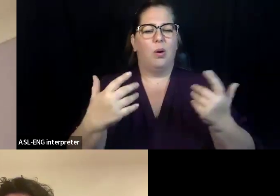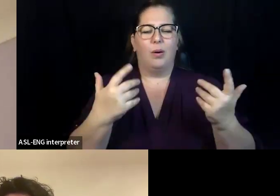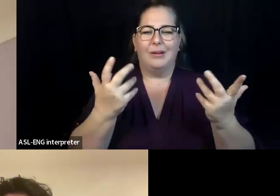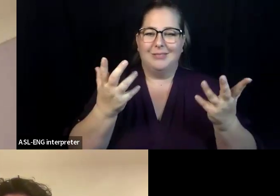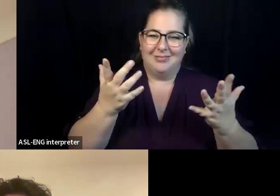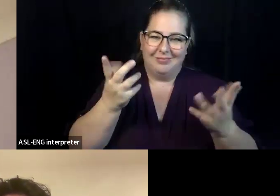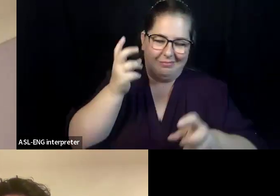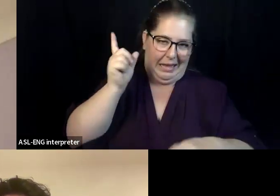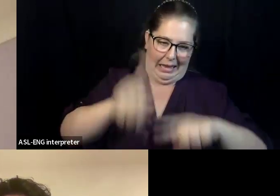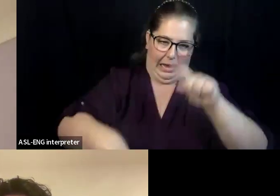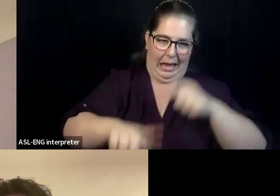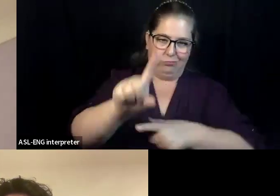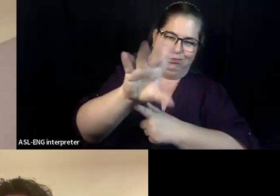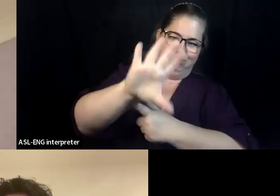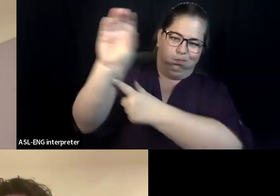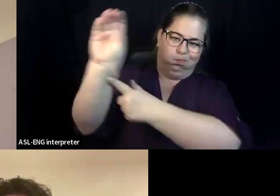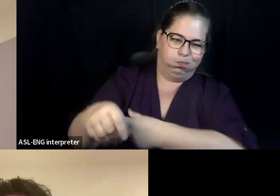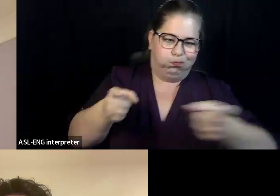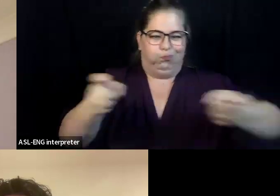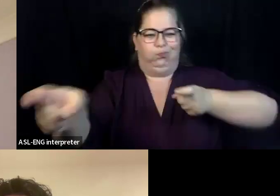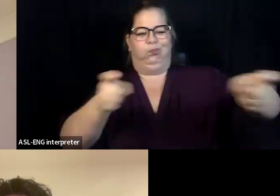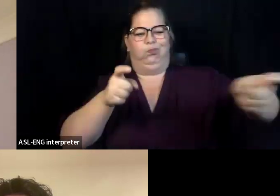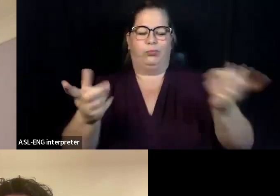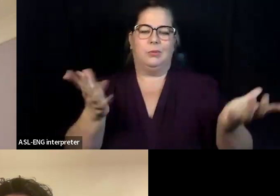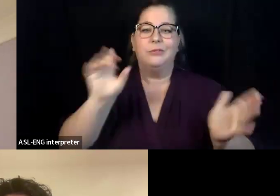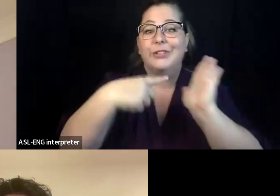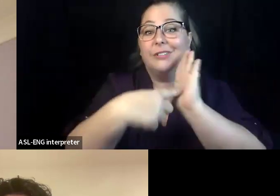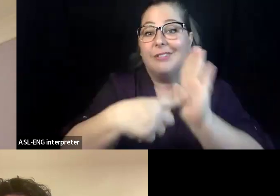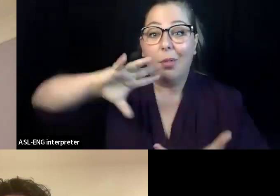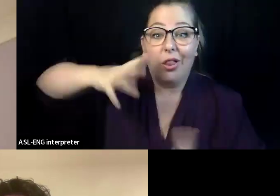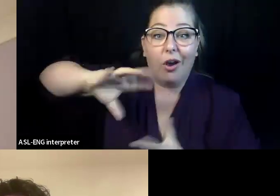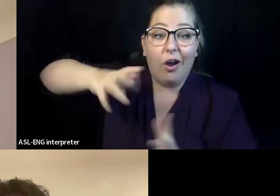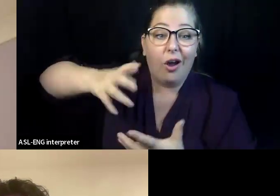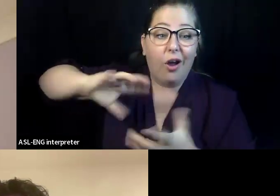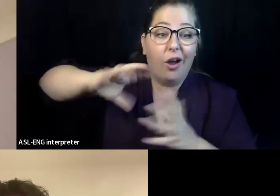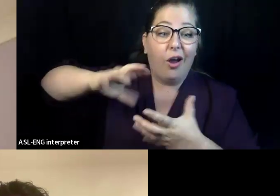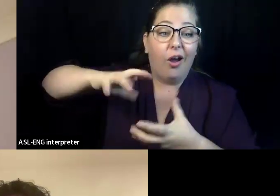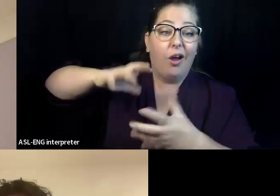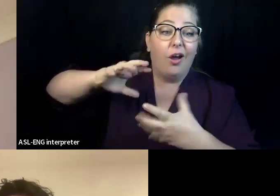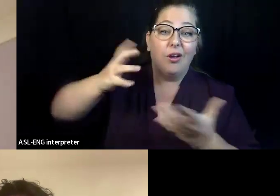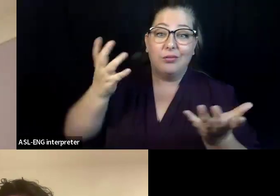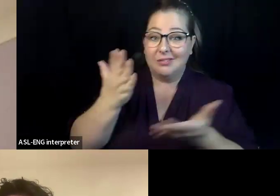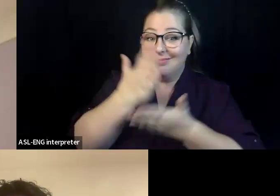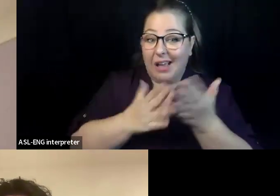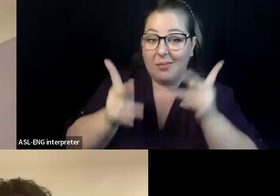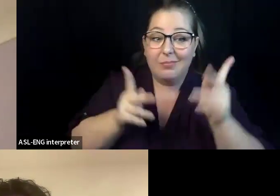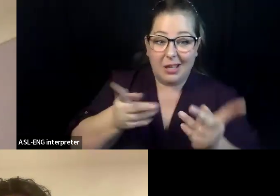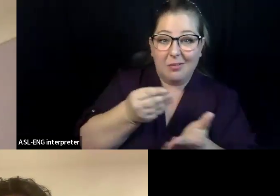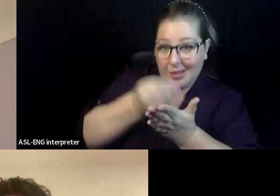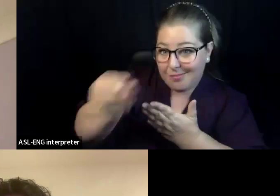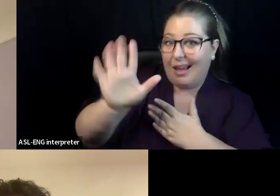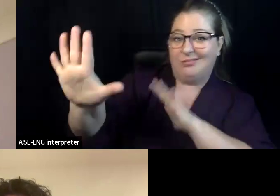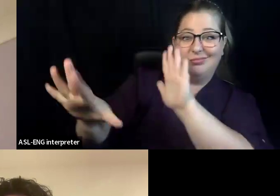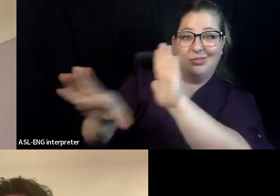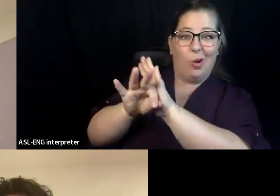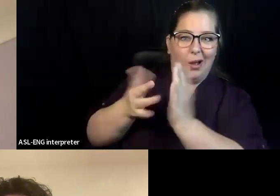for example, and with what products, but people can make choices about whether they use scented hair